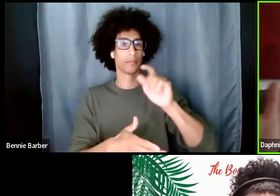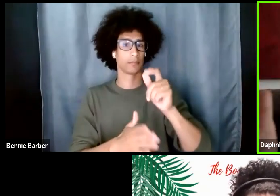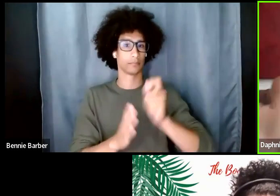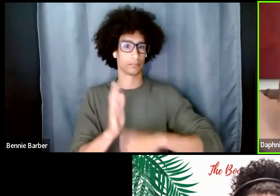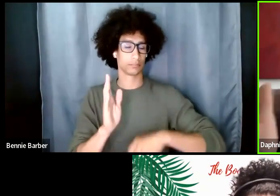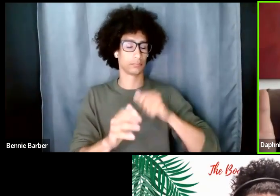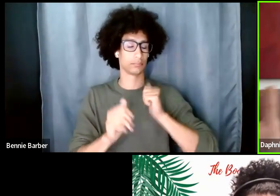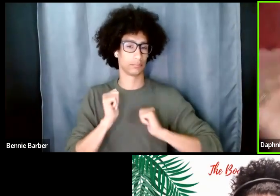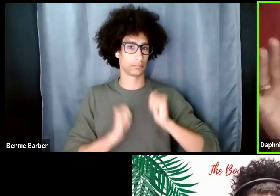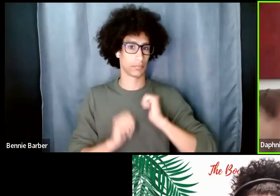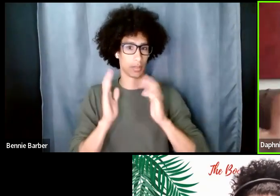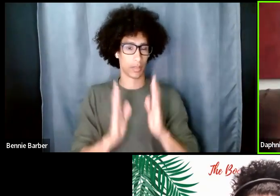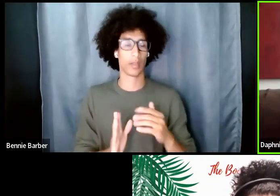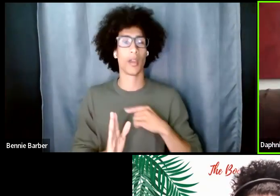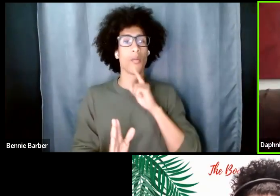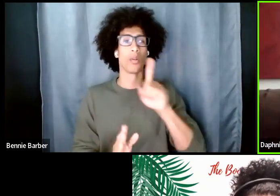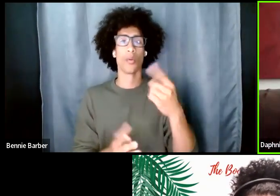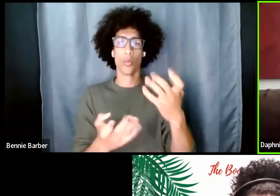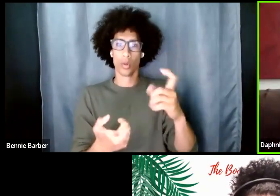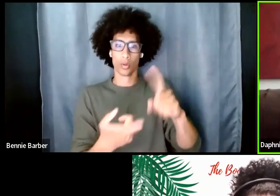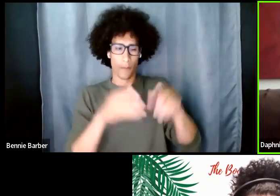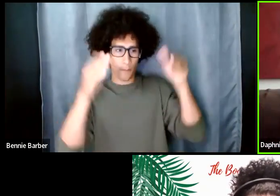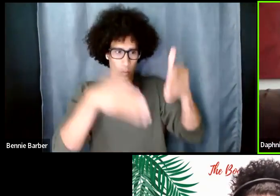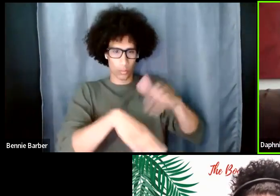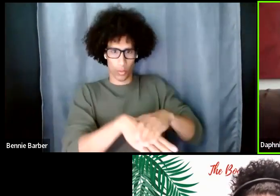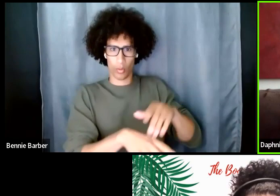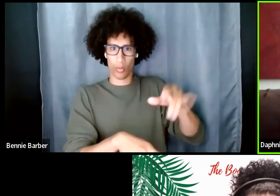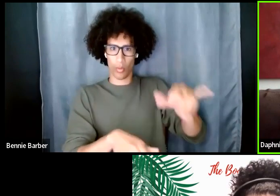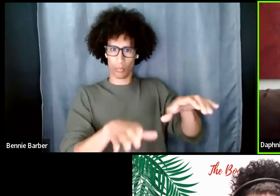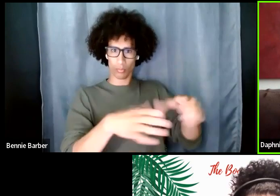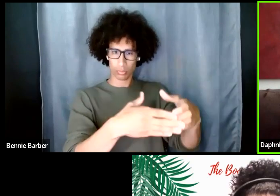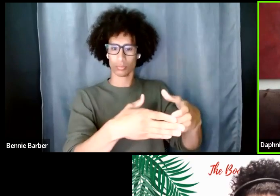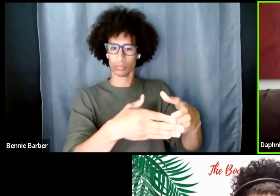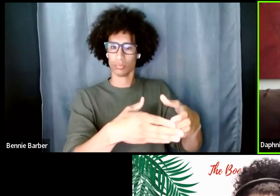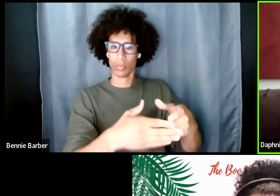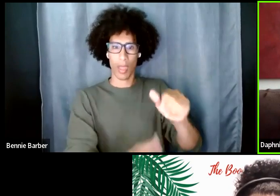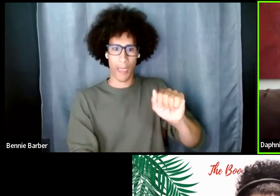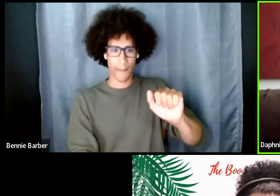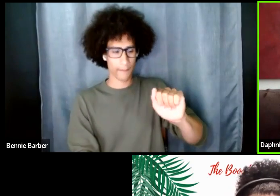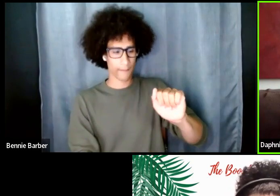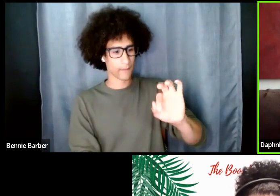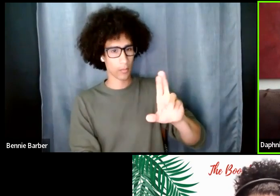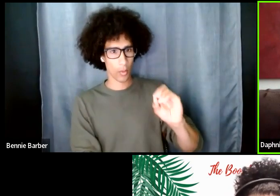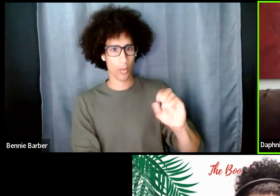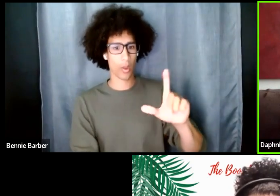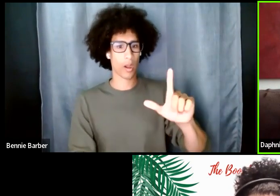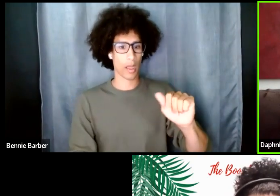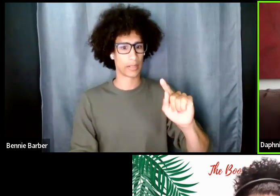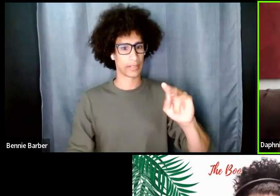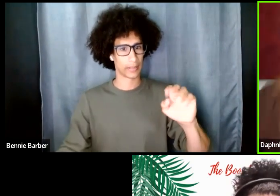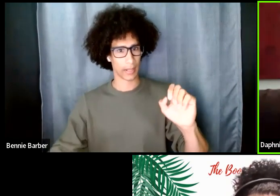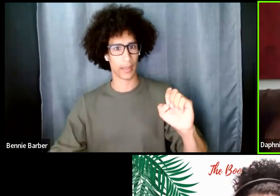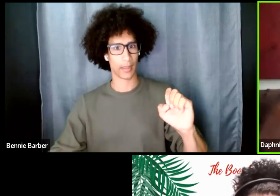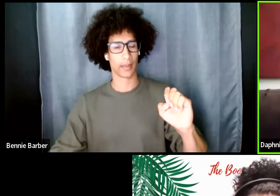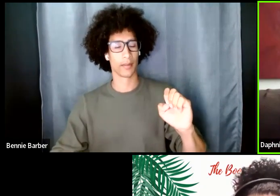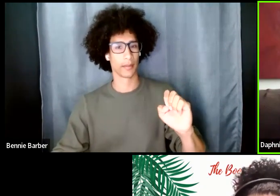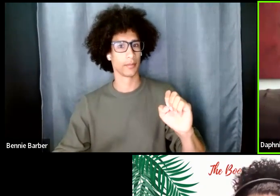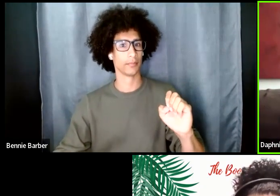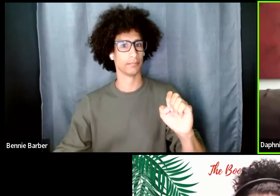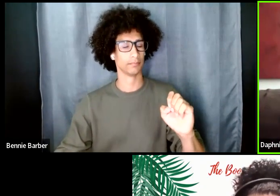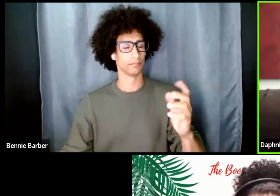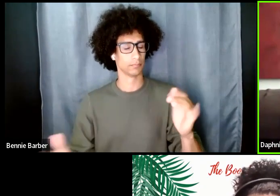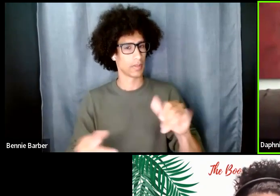only had afro latina playwrights and so it was really important um to continue